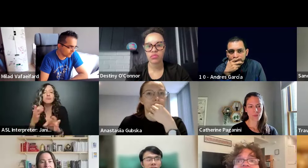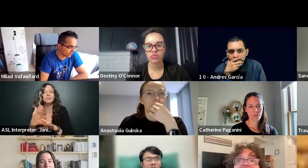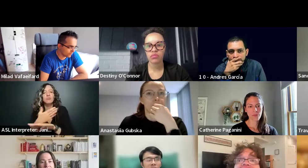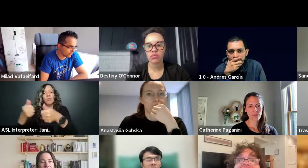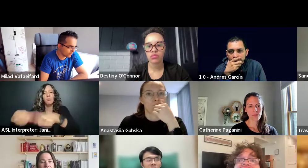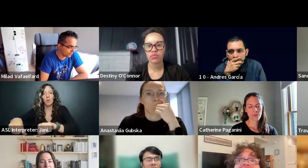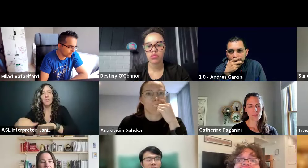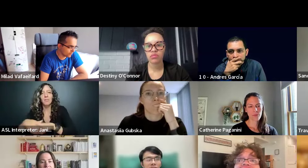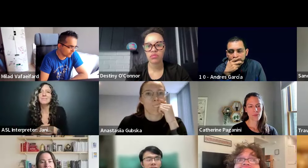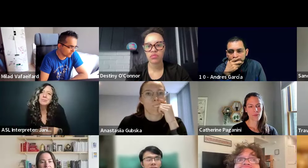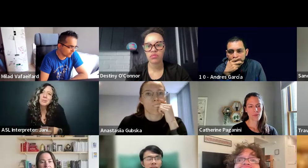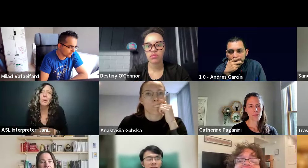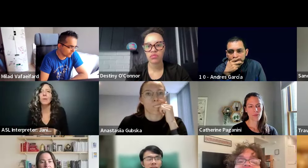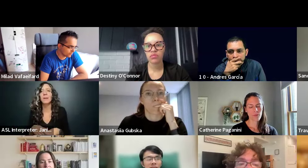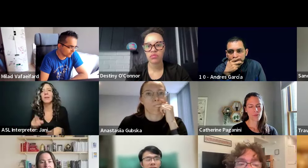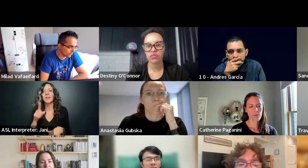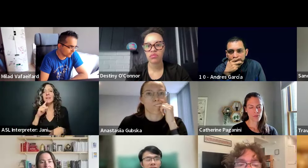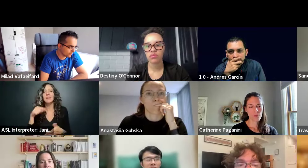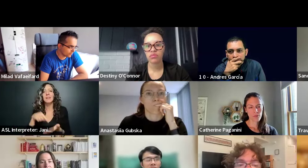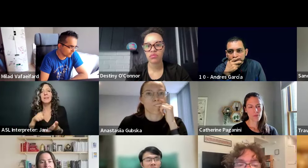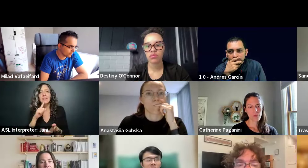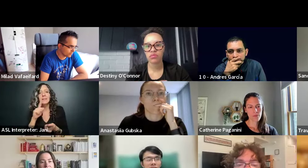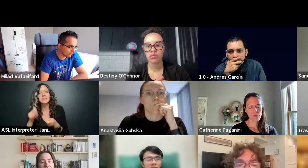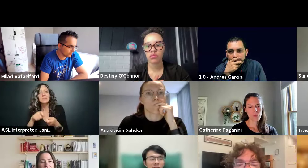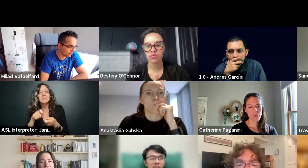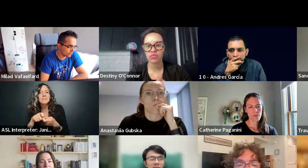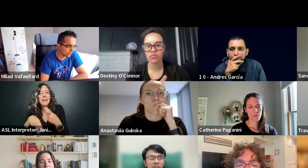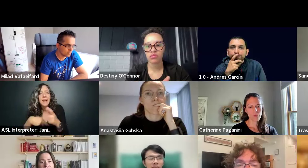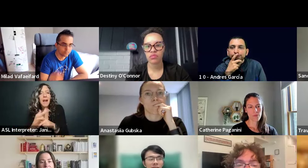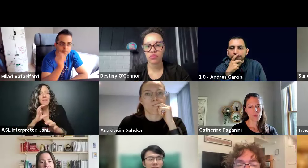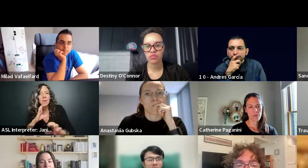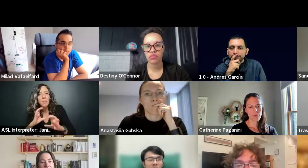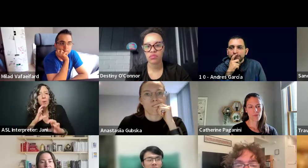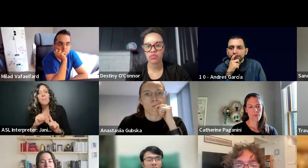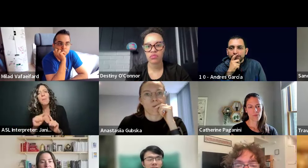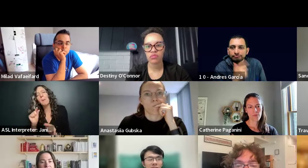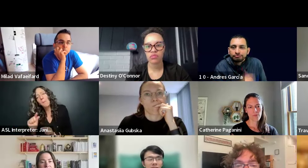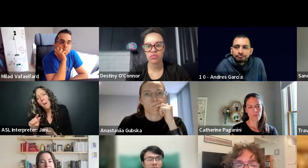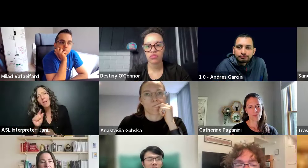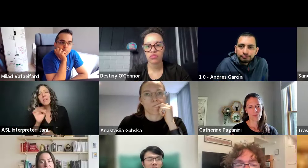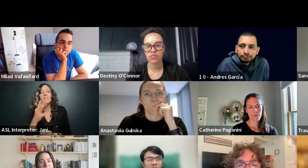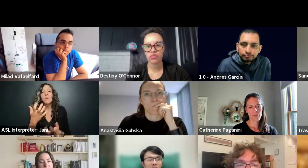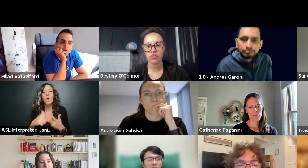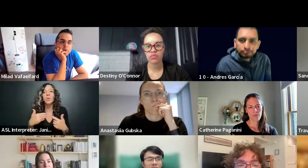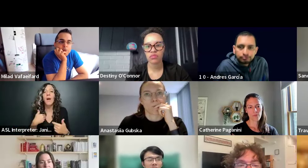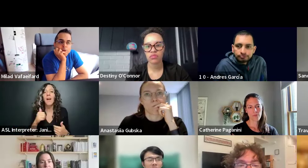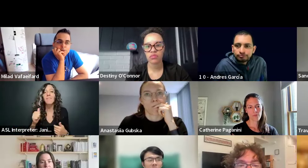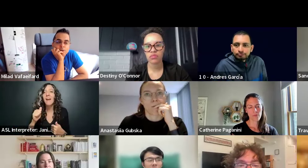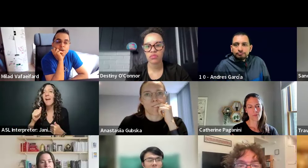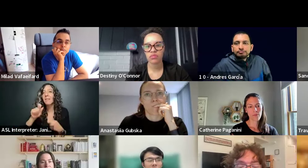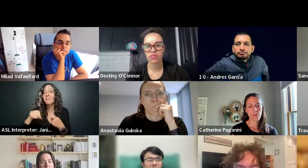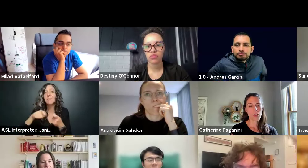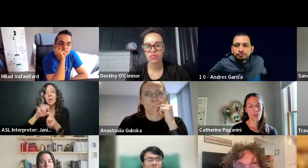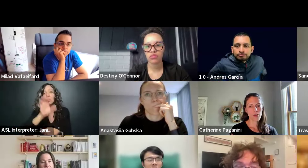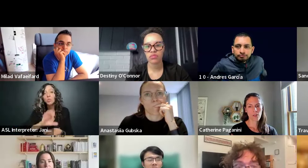asynchronous, I mean, it is an asynchronous mode of communication, but if you want to do a Zoom call, they're happy to do it.